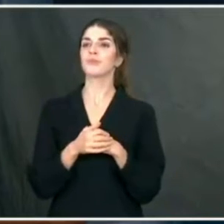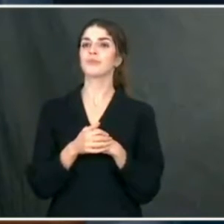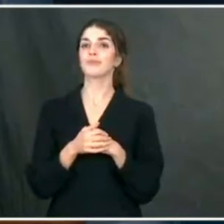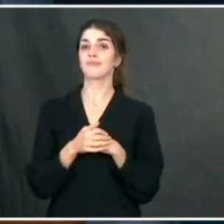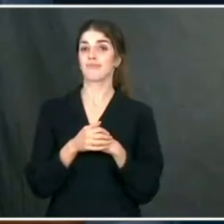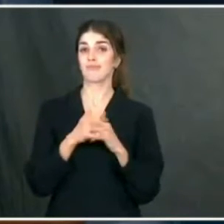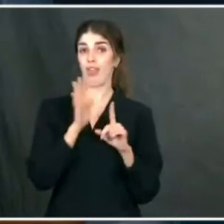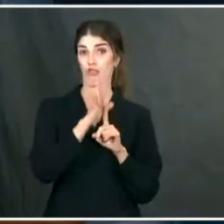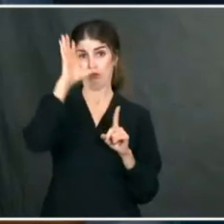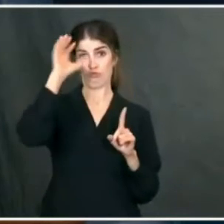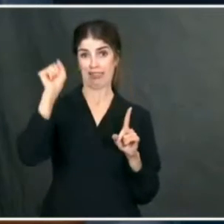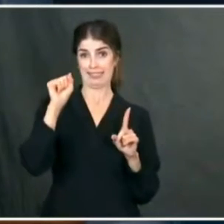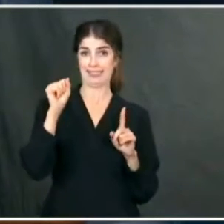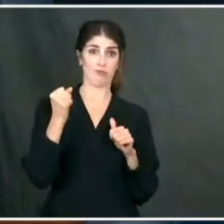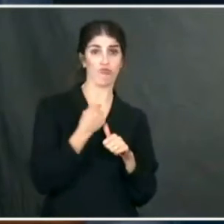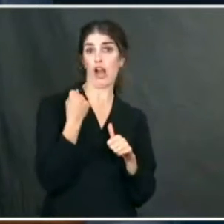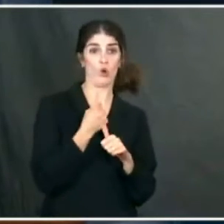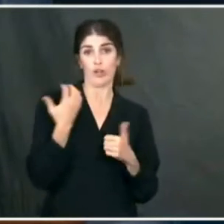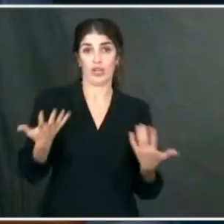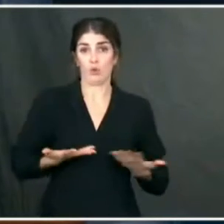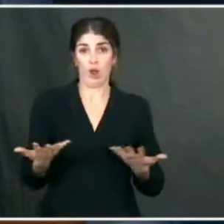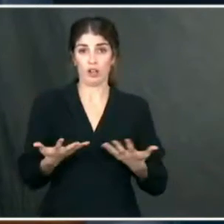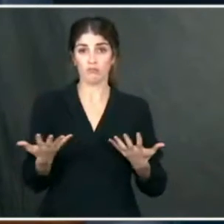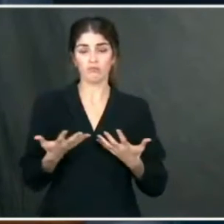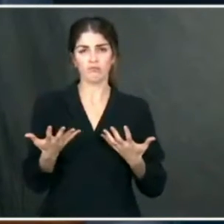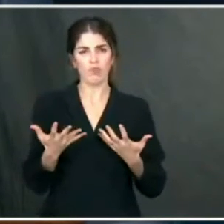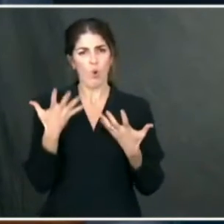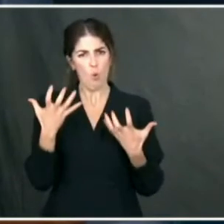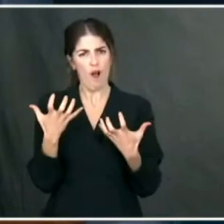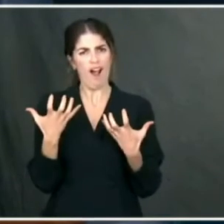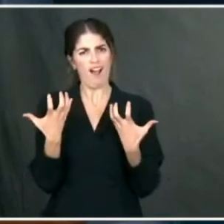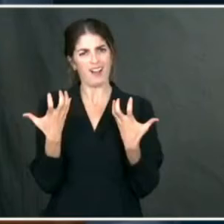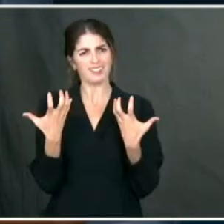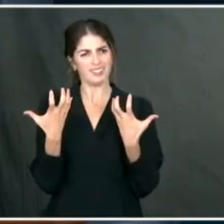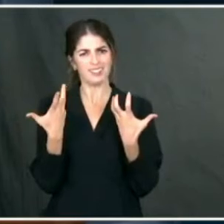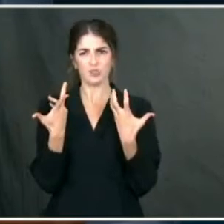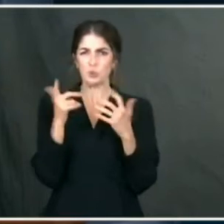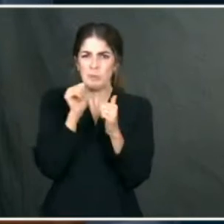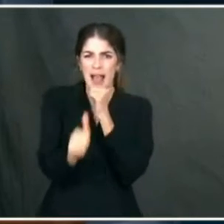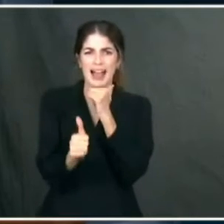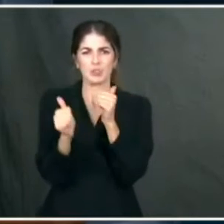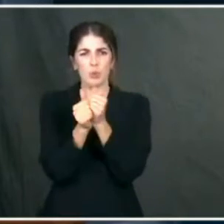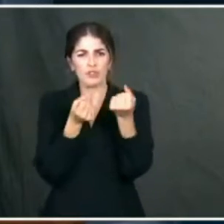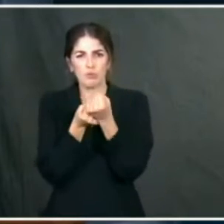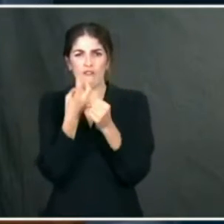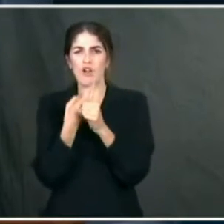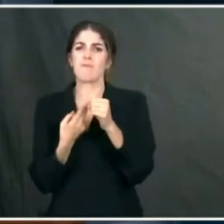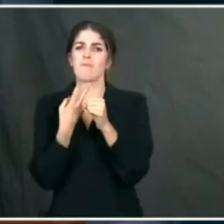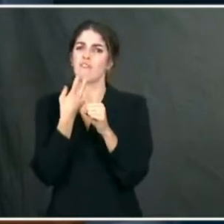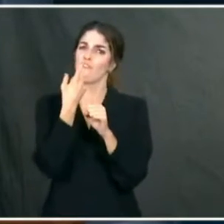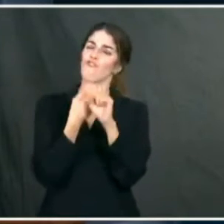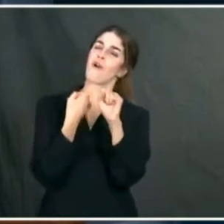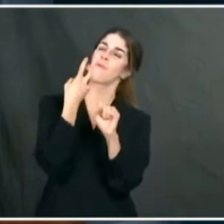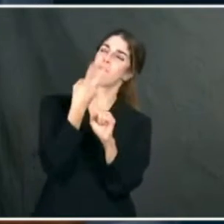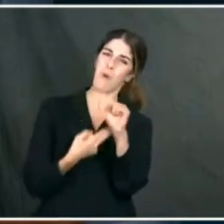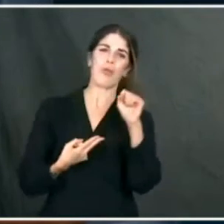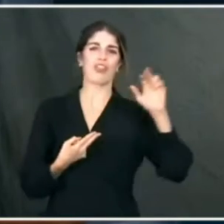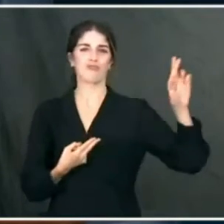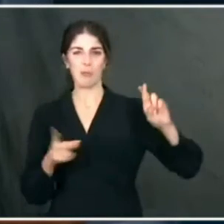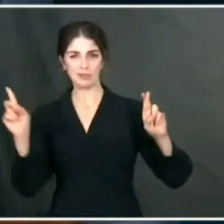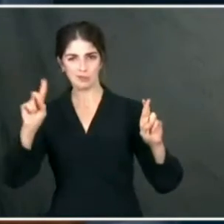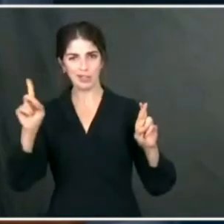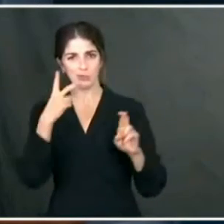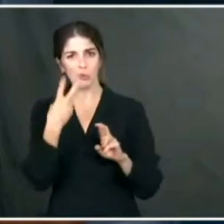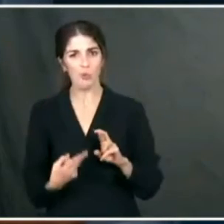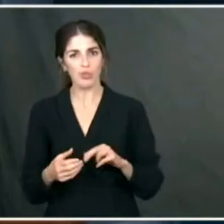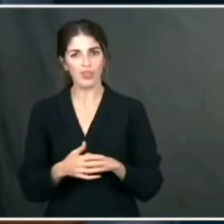preference and priority is a bipartisan package and working with members of both parties to come to agreement